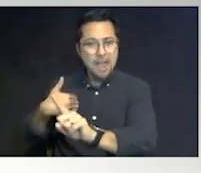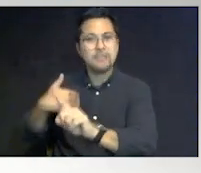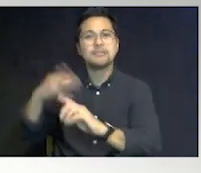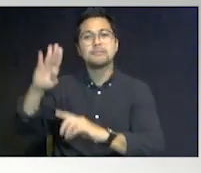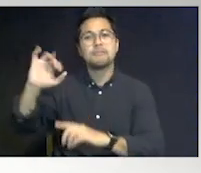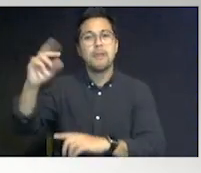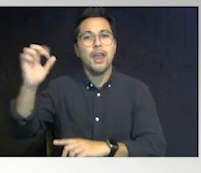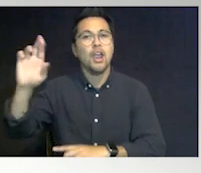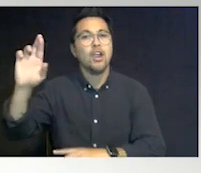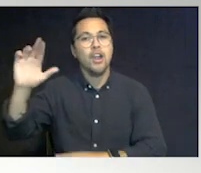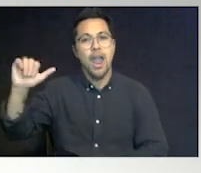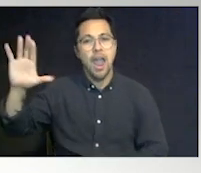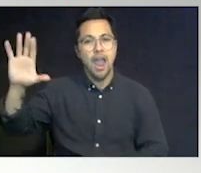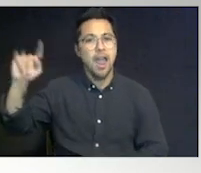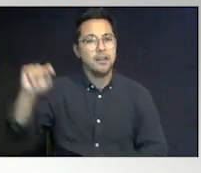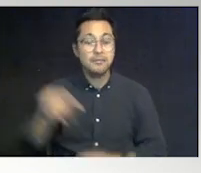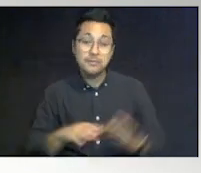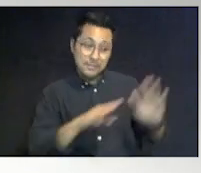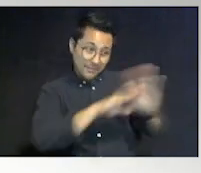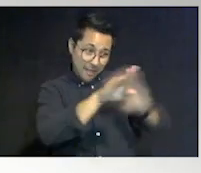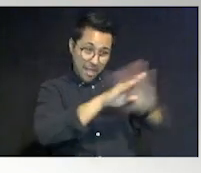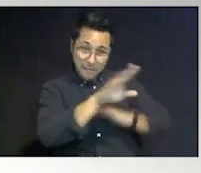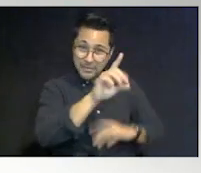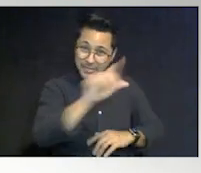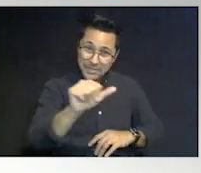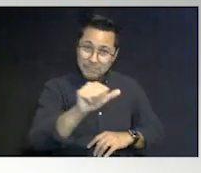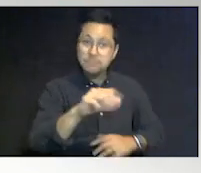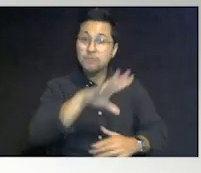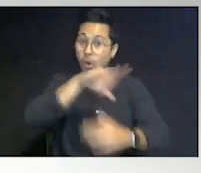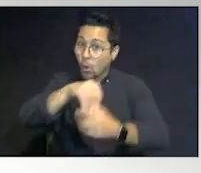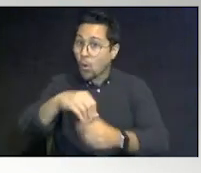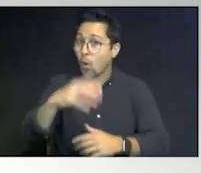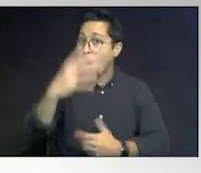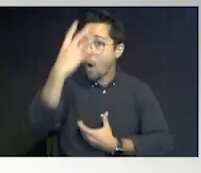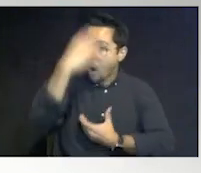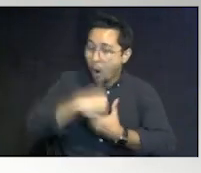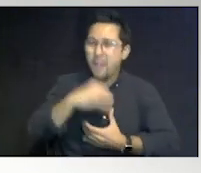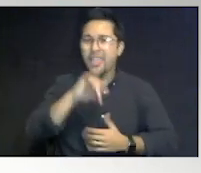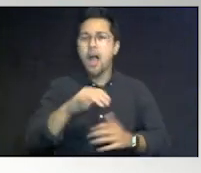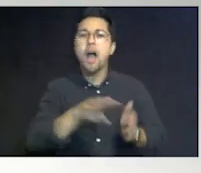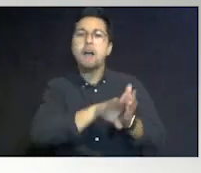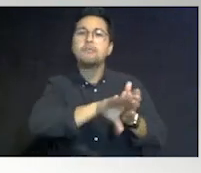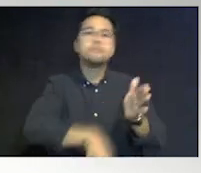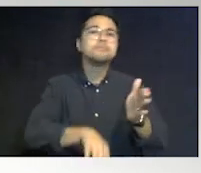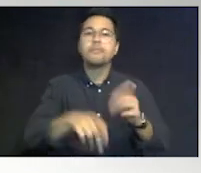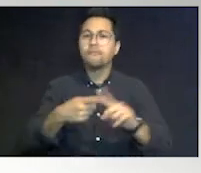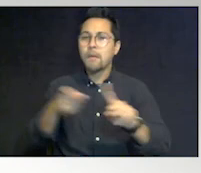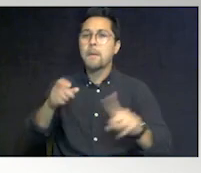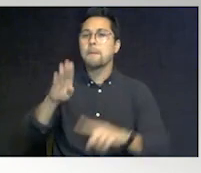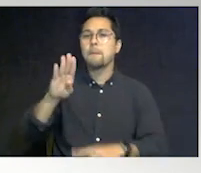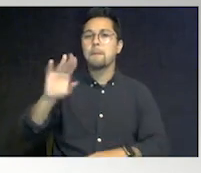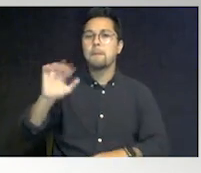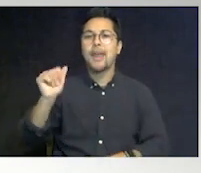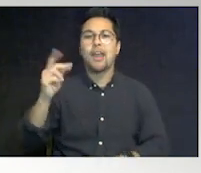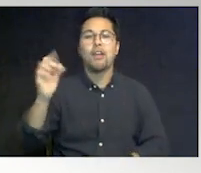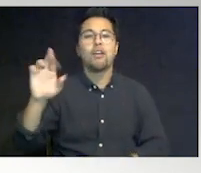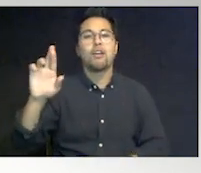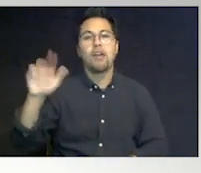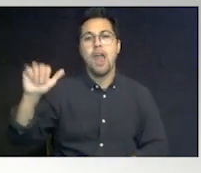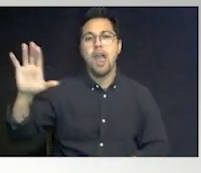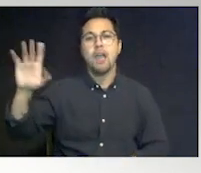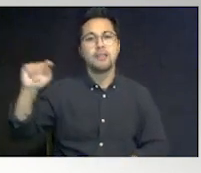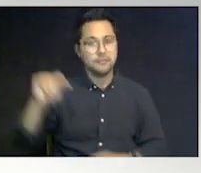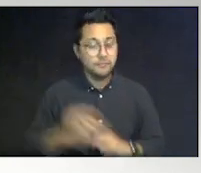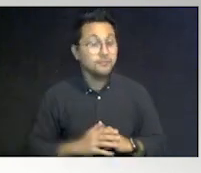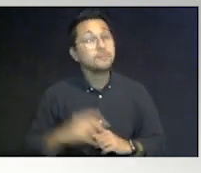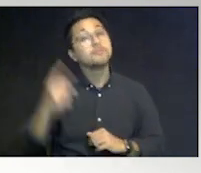included. Developmental disabilities including autism are exempt from Baker Act. I just want to do one thing before